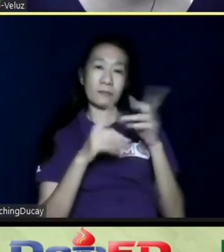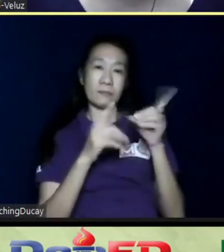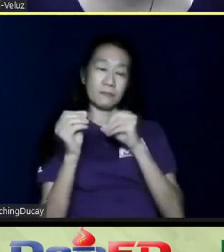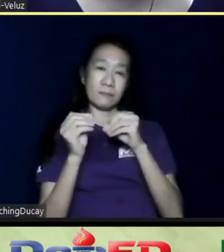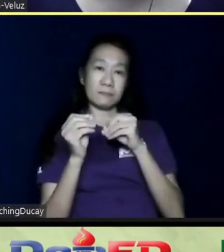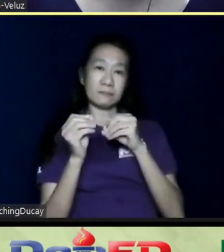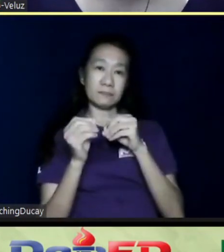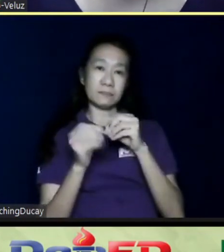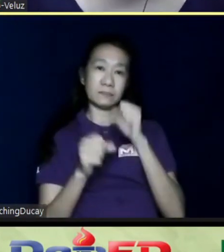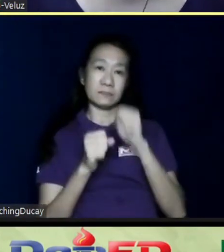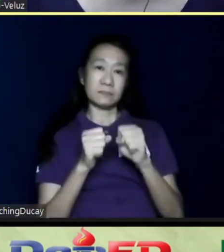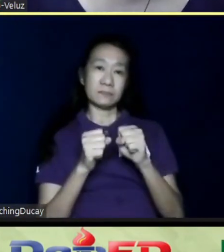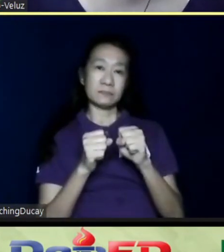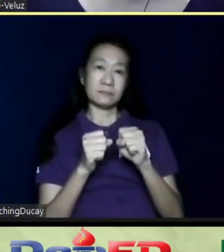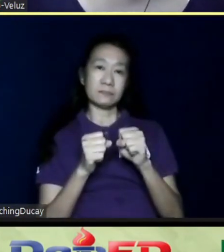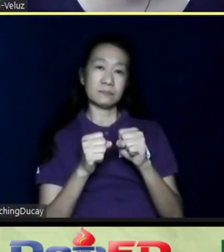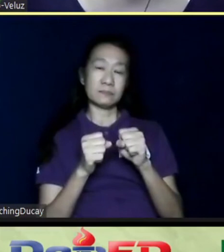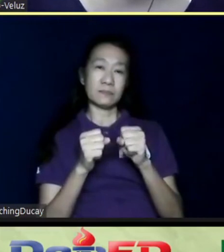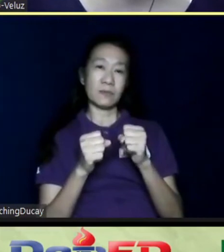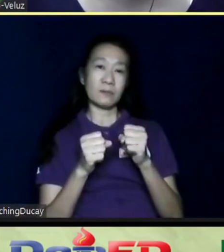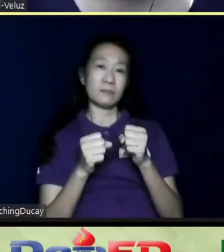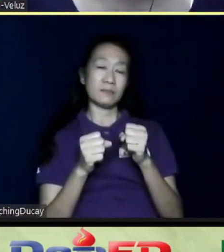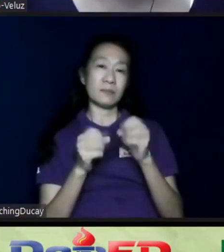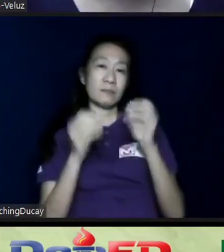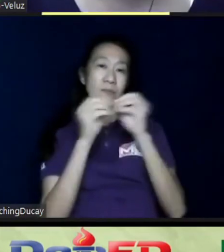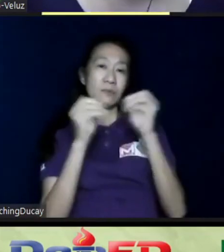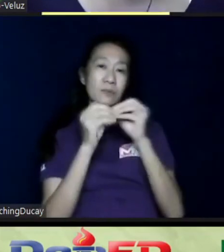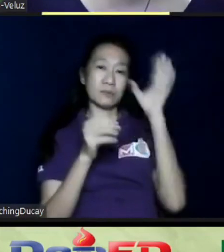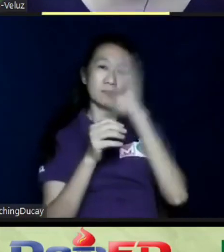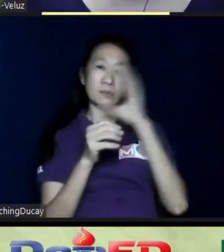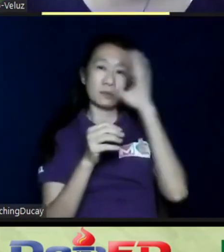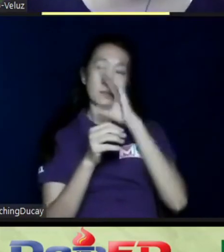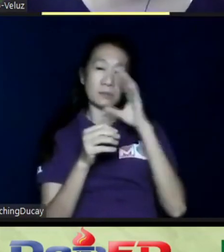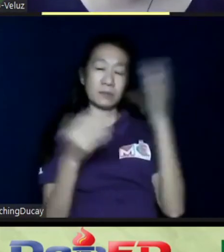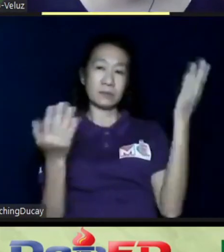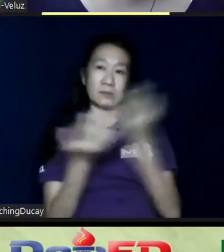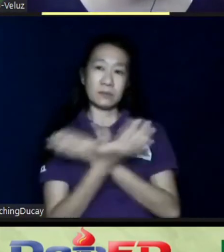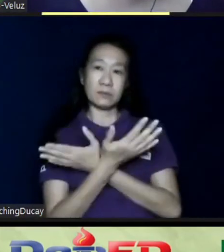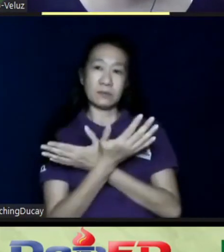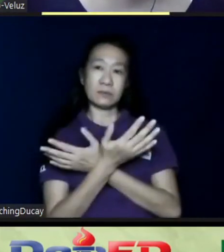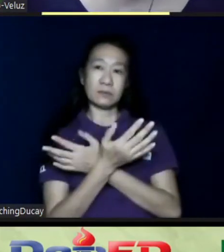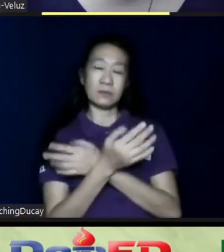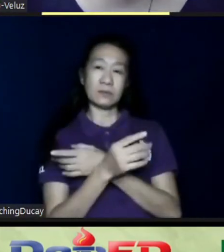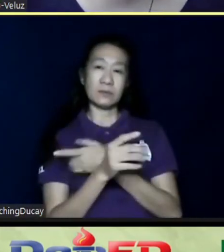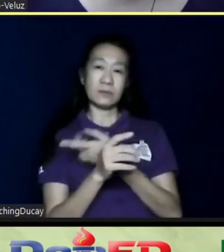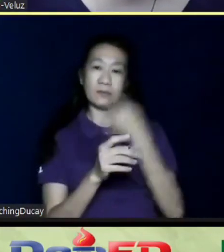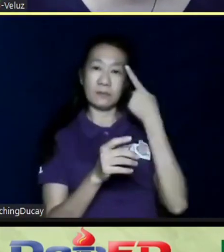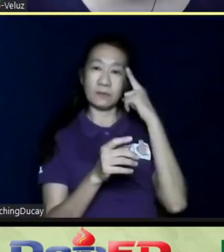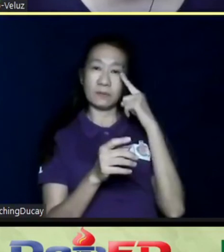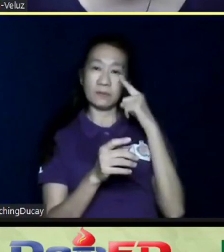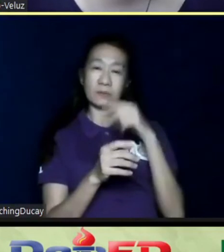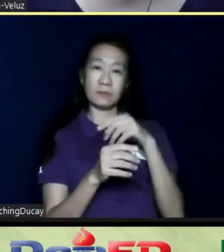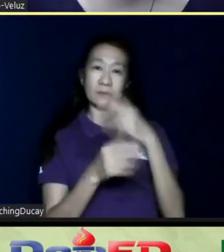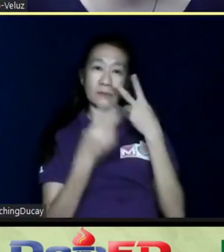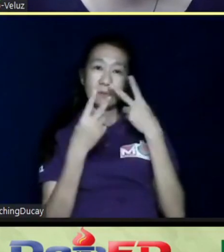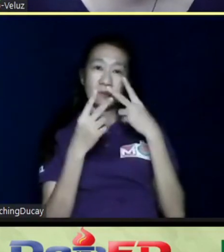para makarami tayo, makahanap tayo ng mga bagong solusyon sa mga lumang problema. Tingnan nyo si Teacher Archie.